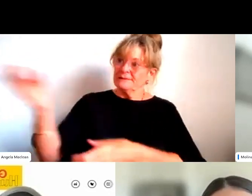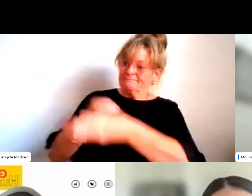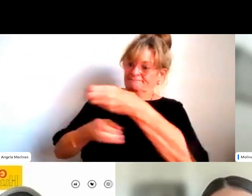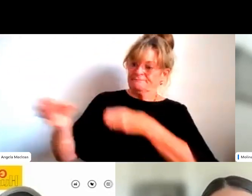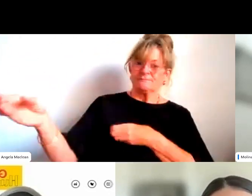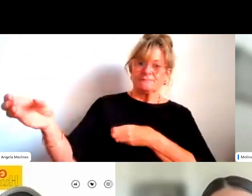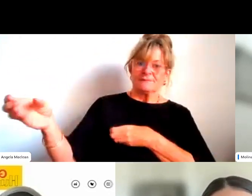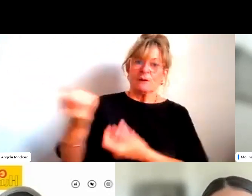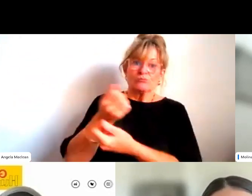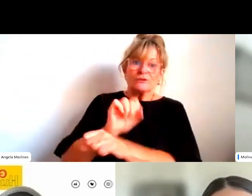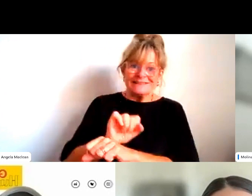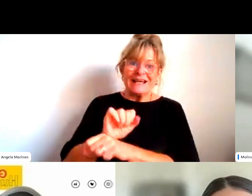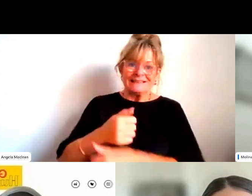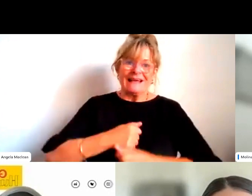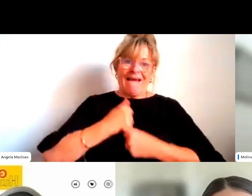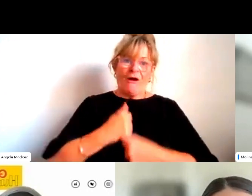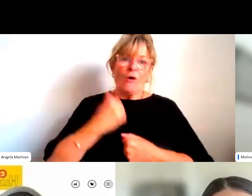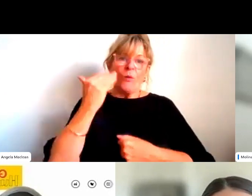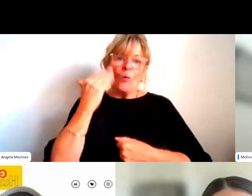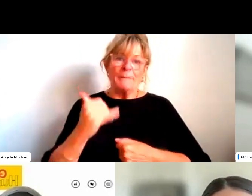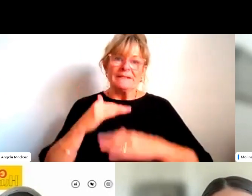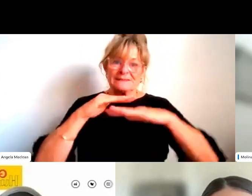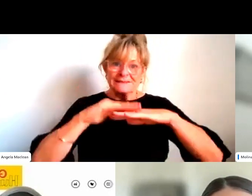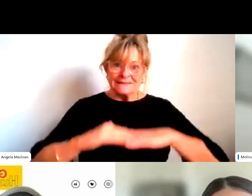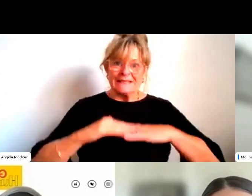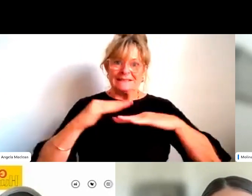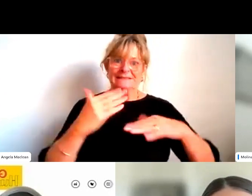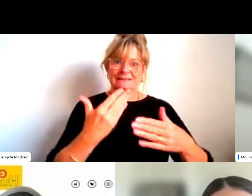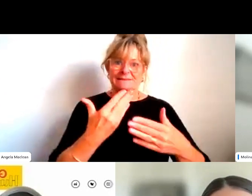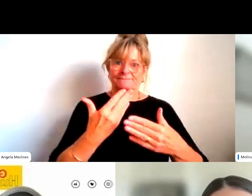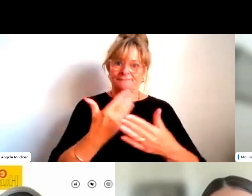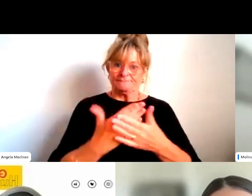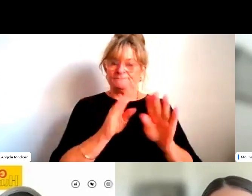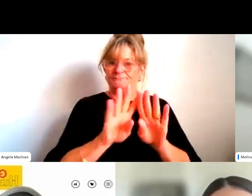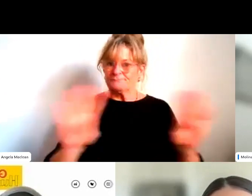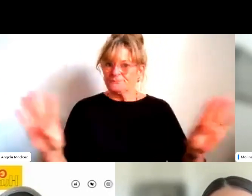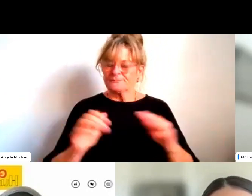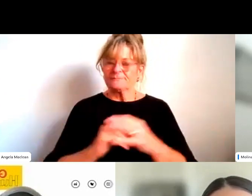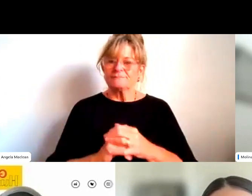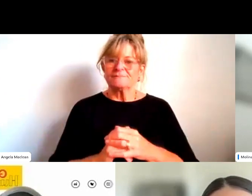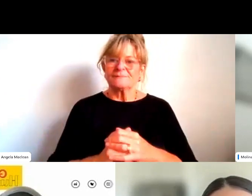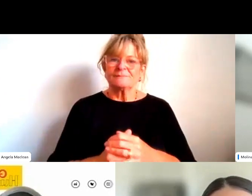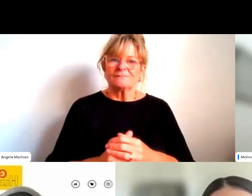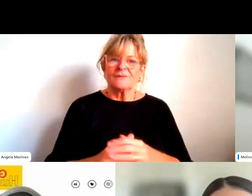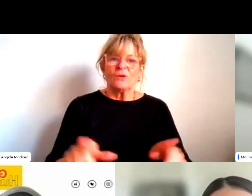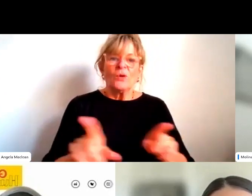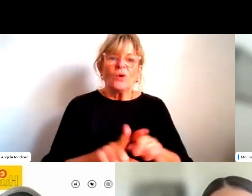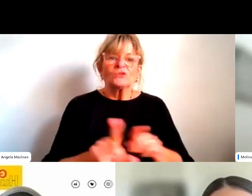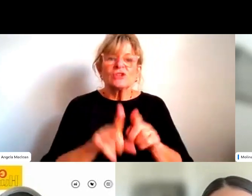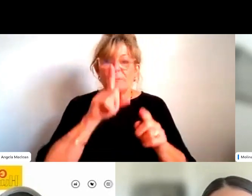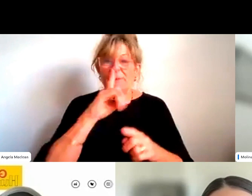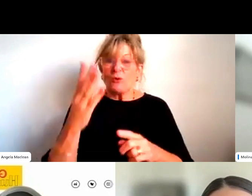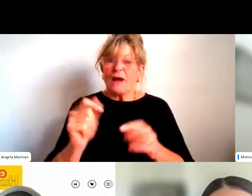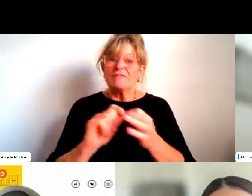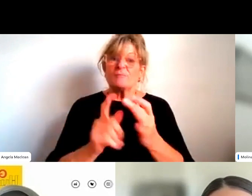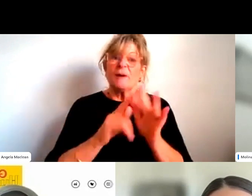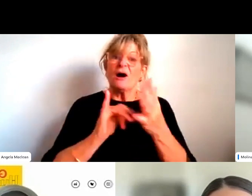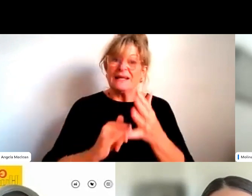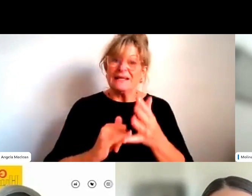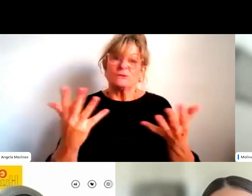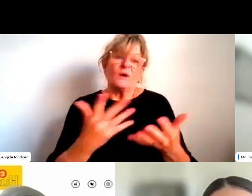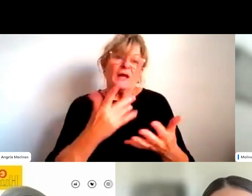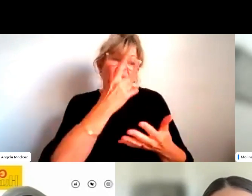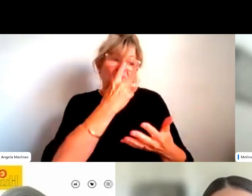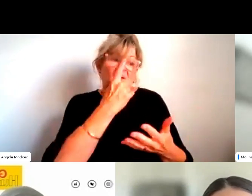protective of our spaces. So we also become part of the problem. And there's also unconscious bias where people prefer to work with like-minded people and have